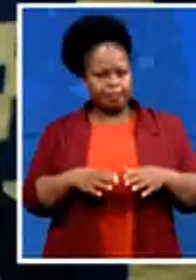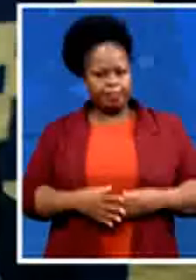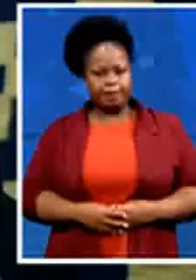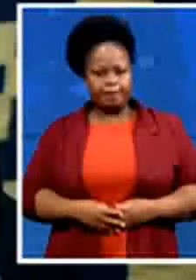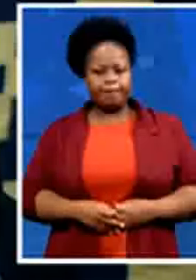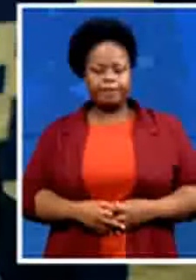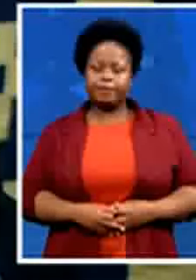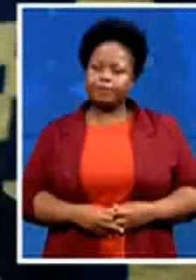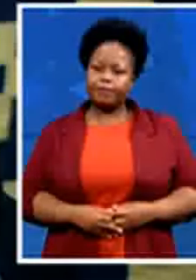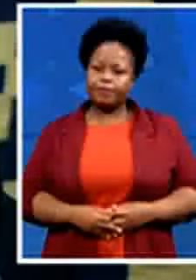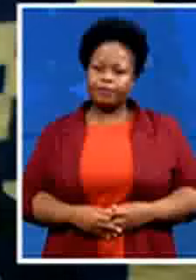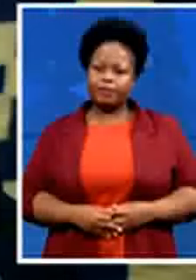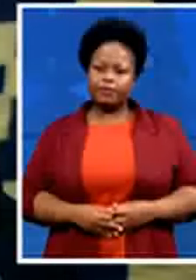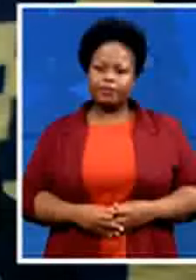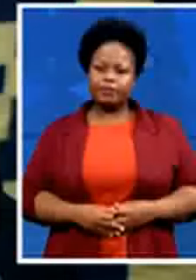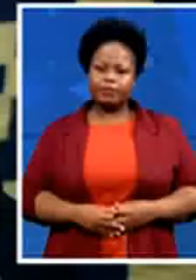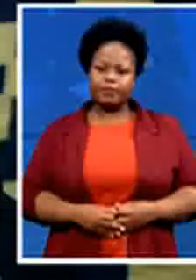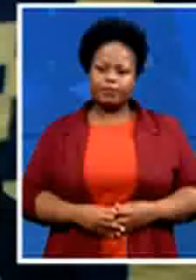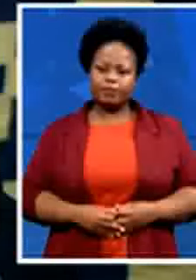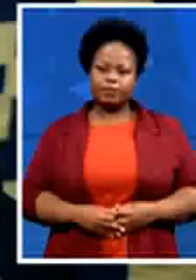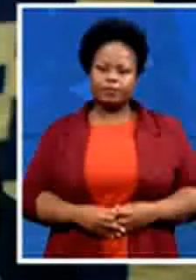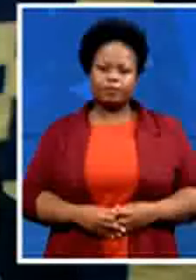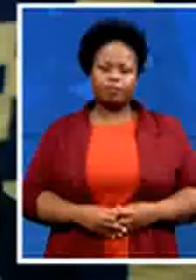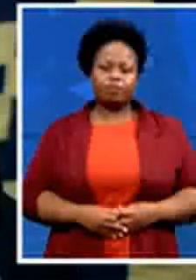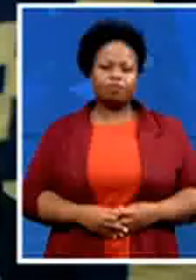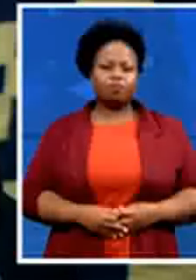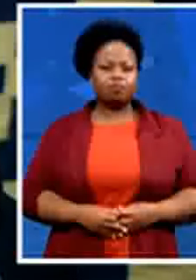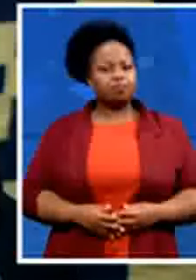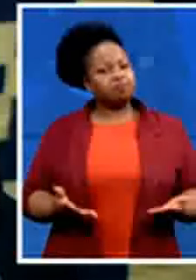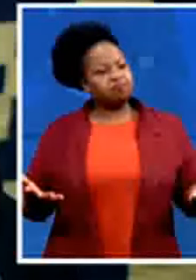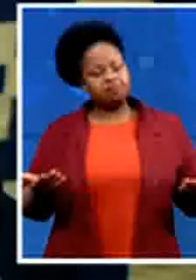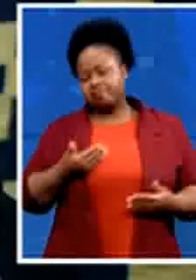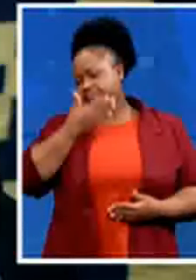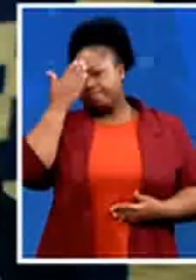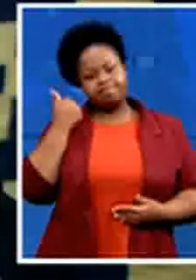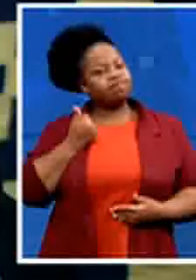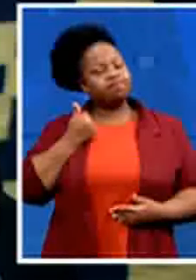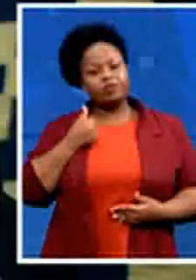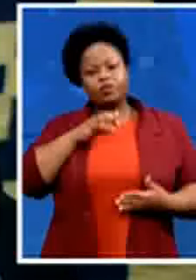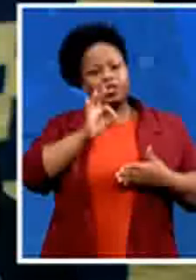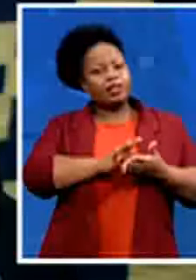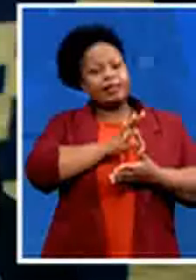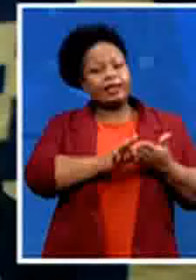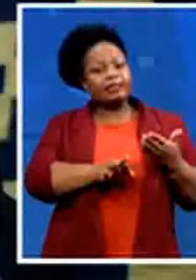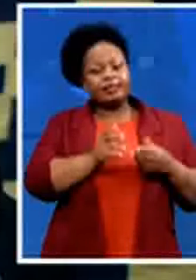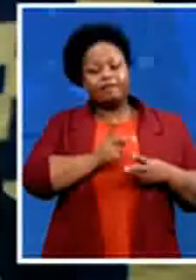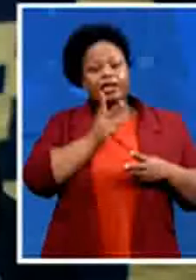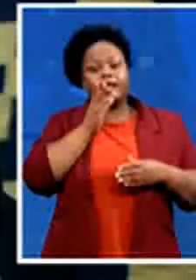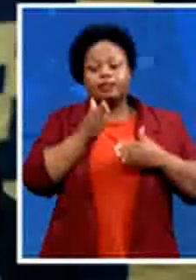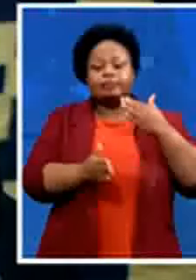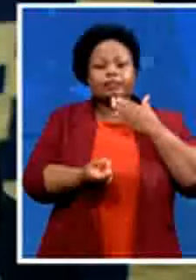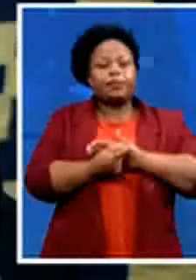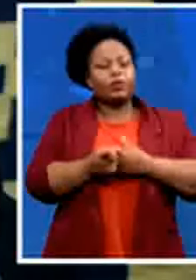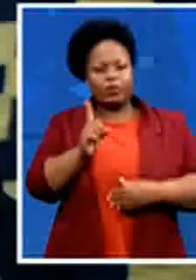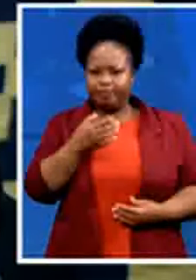now none of us can predict the outcome of the elections because this is a time of great flux